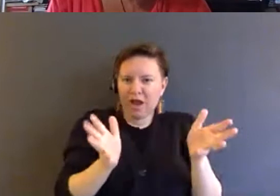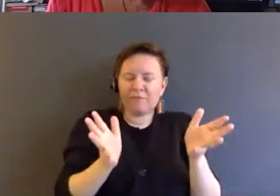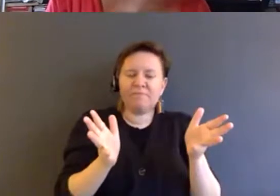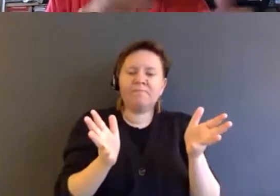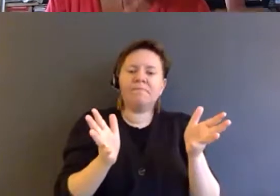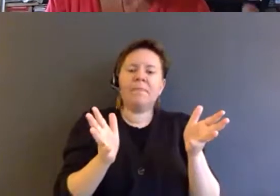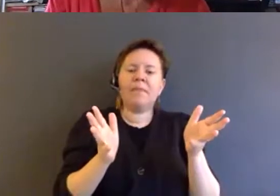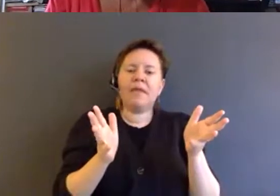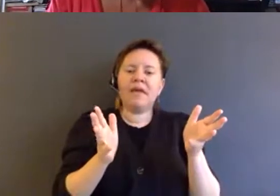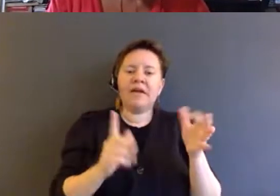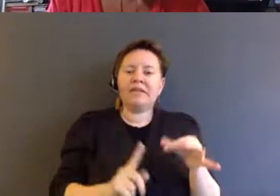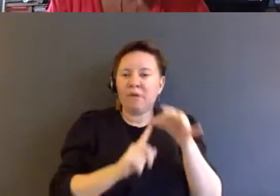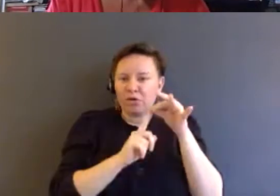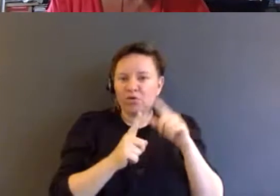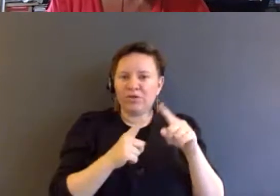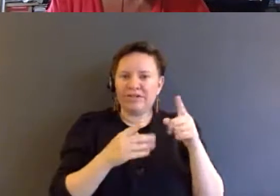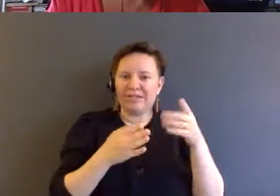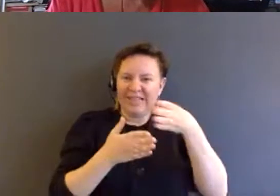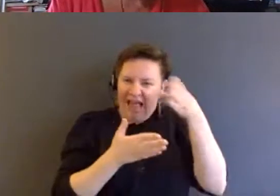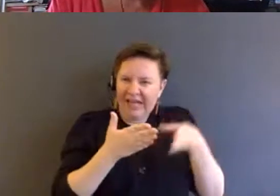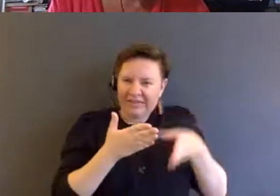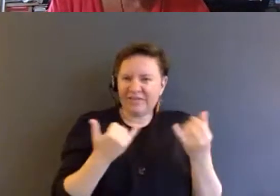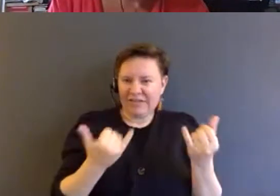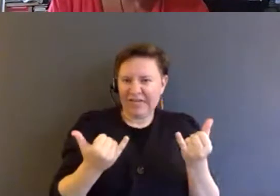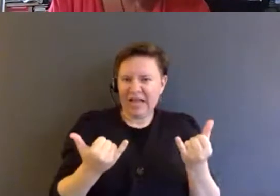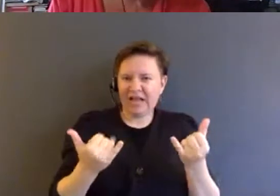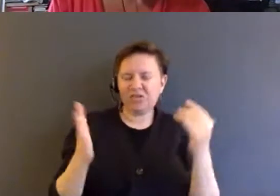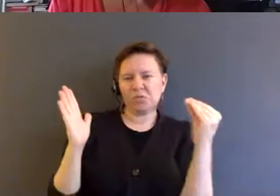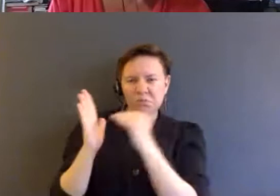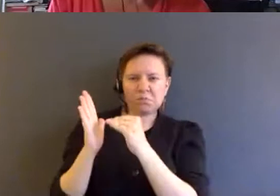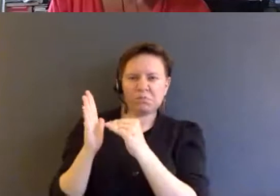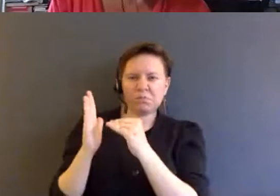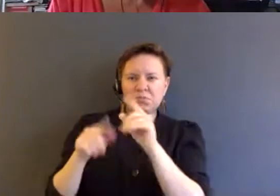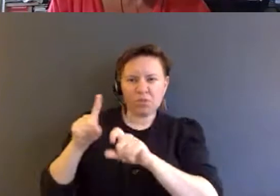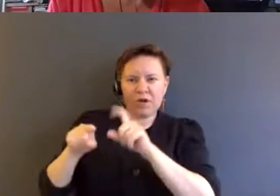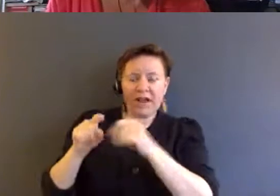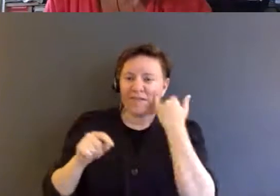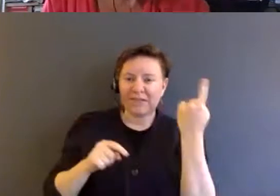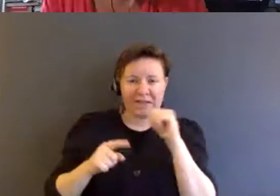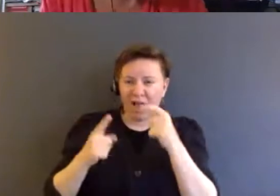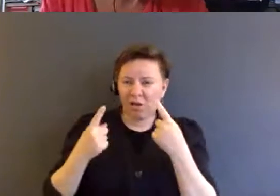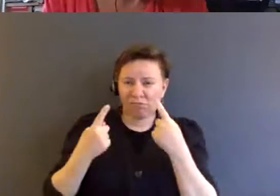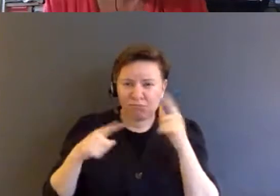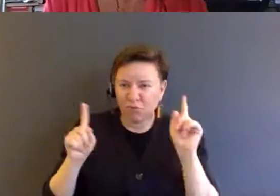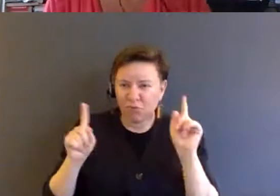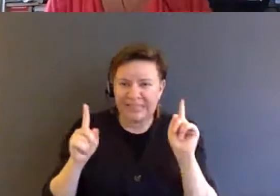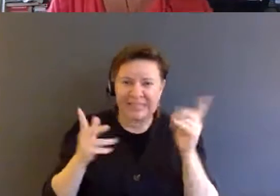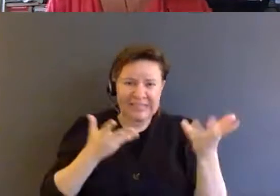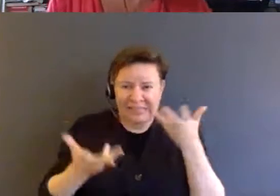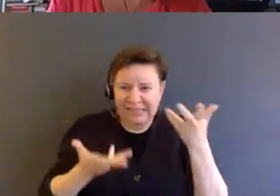and especially towards kind of the end of today. So just put that in the Q&A. If something's not working, we'll do our best